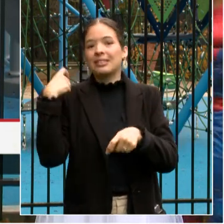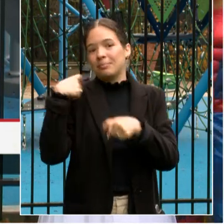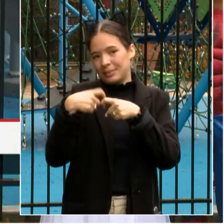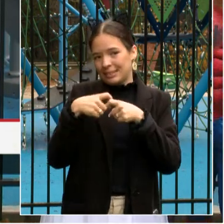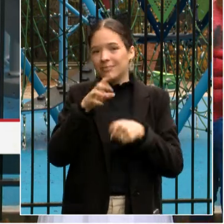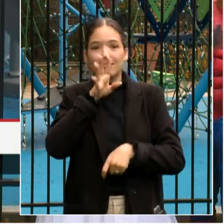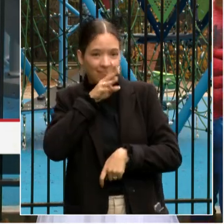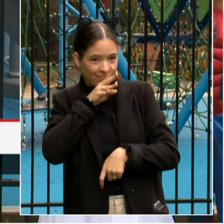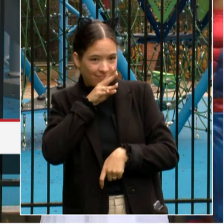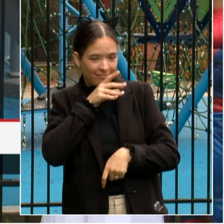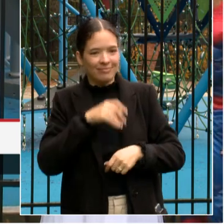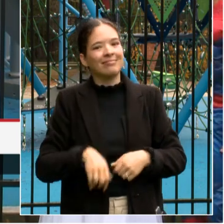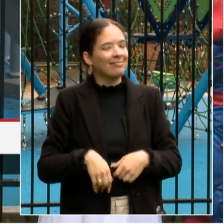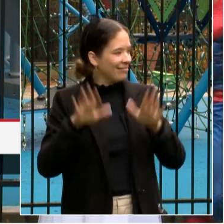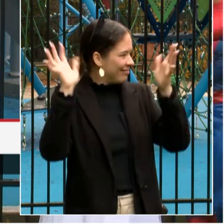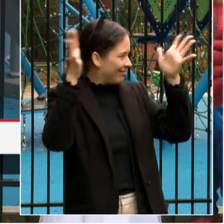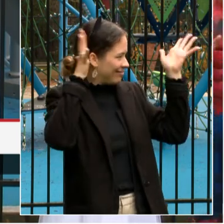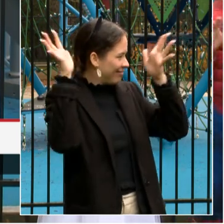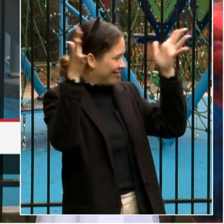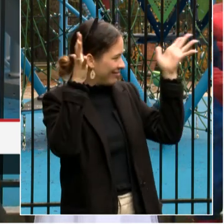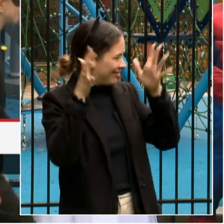Vamos, tigres! Woo!